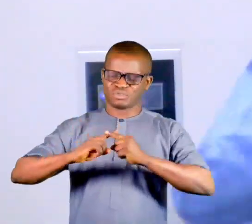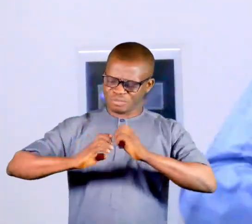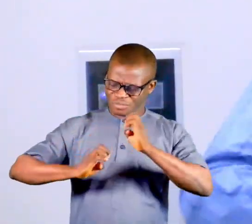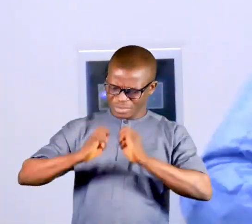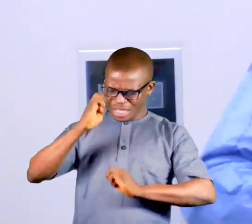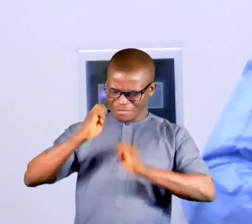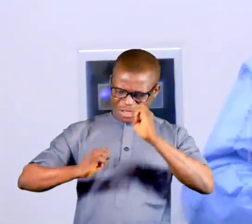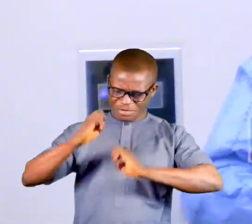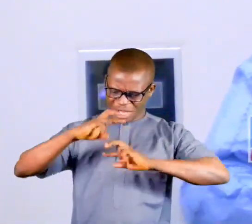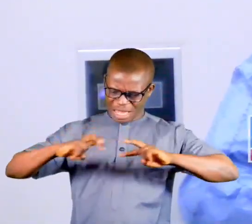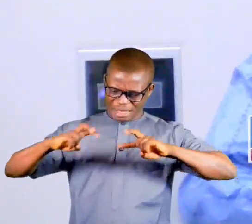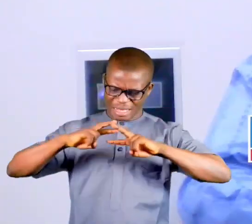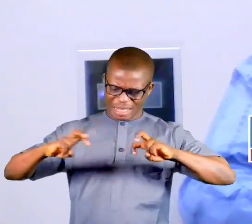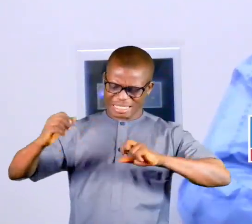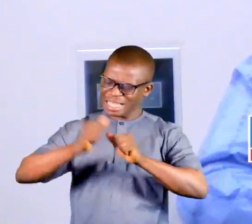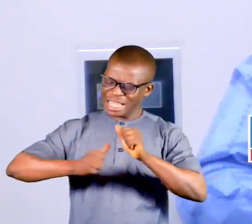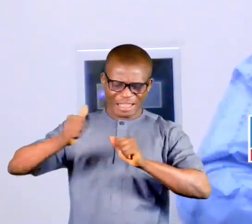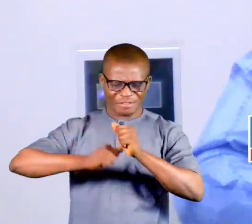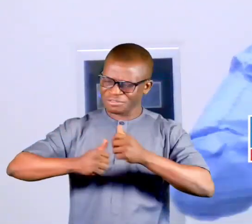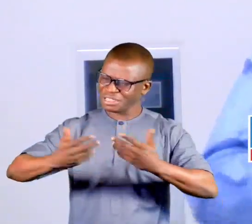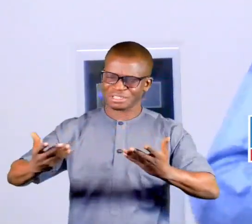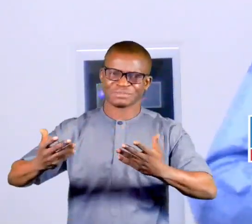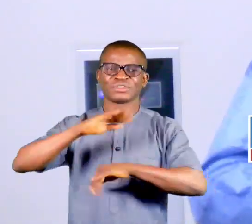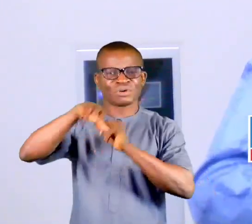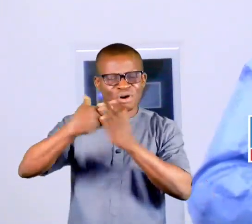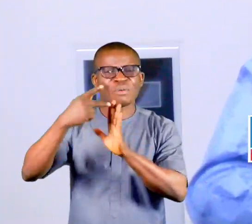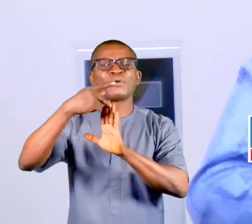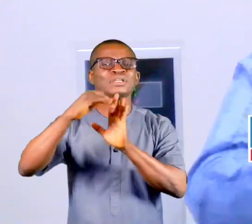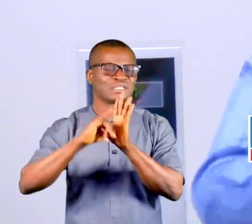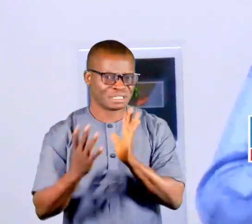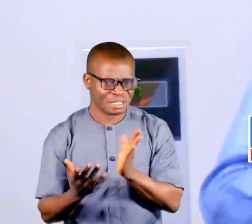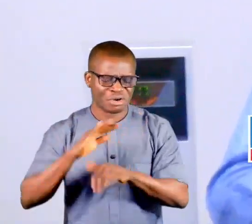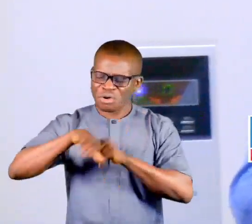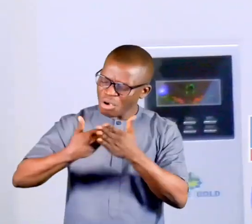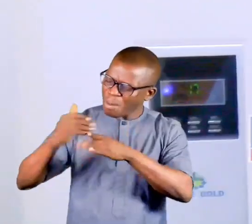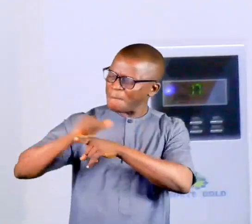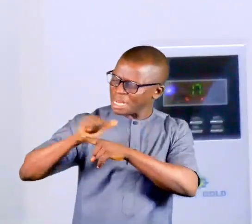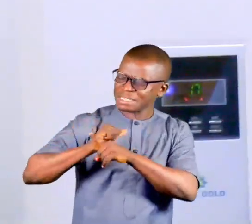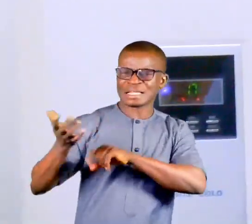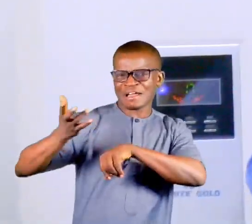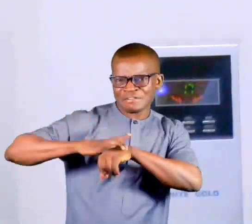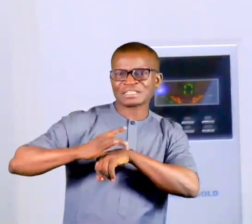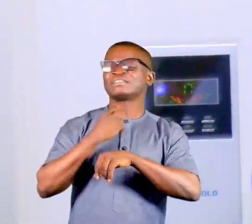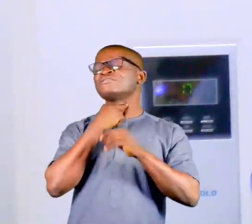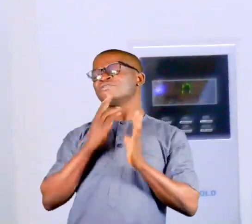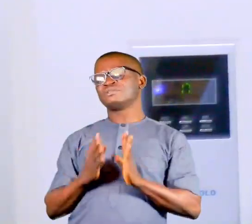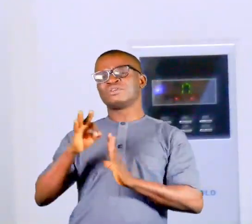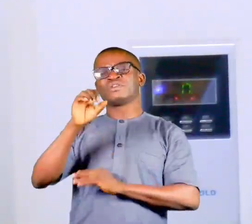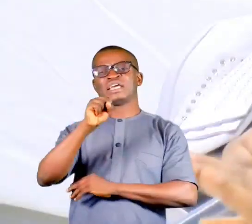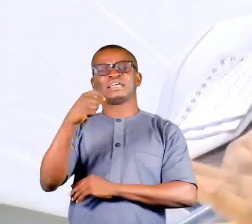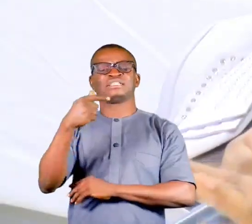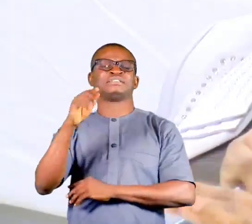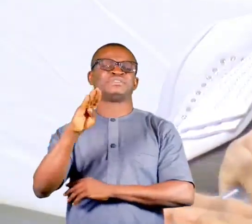every discriminatory law or policy, or practice affecting victims of